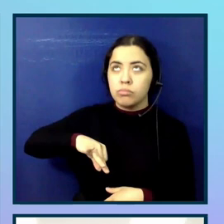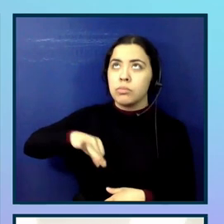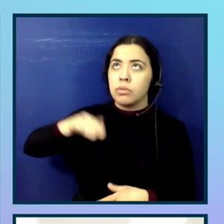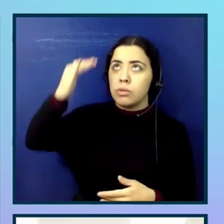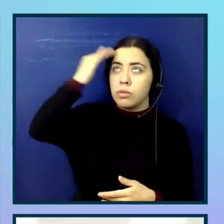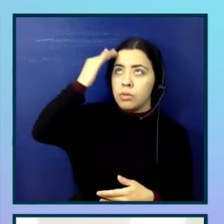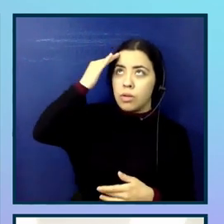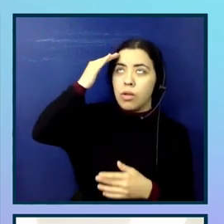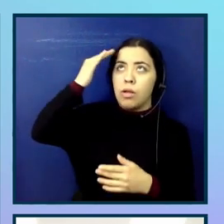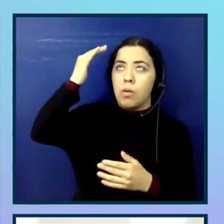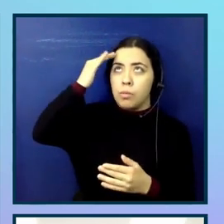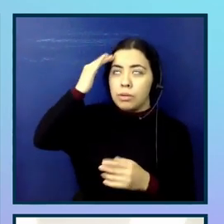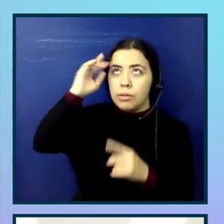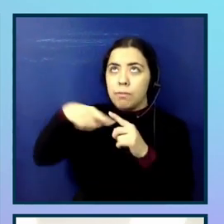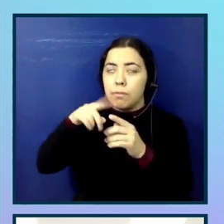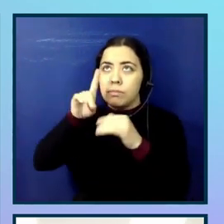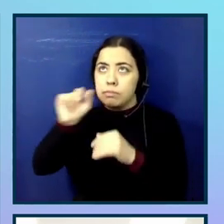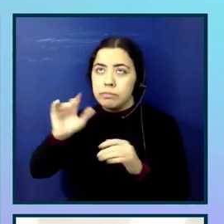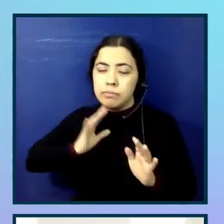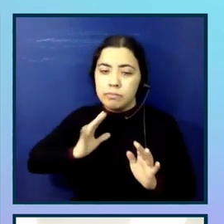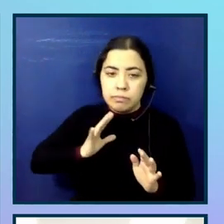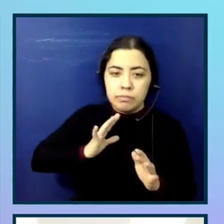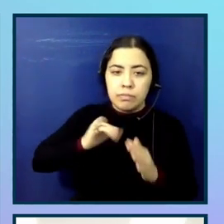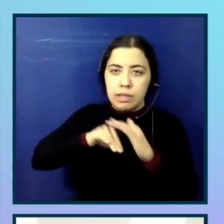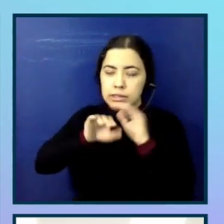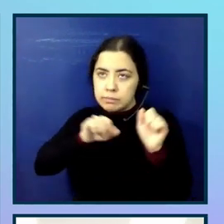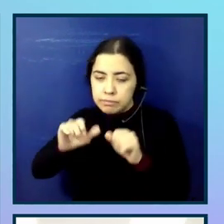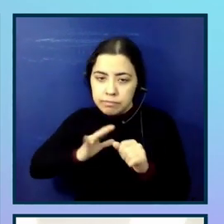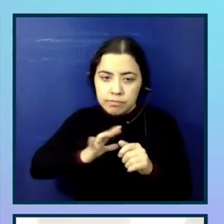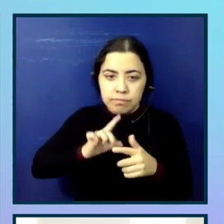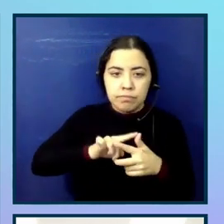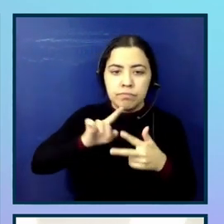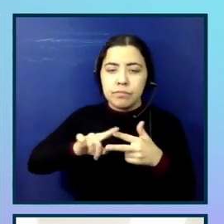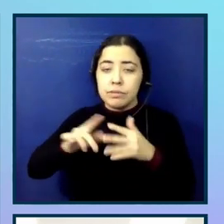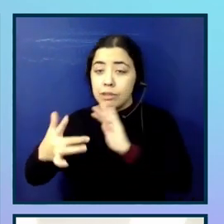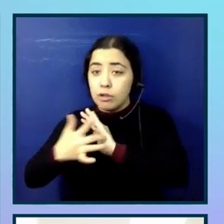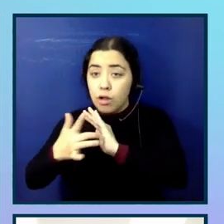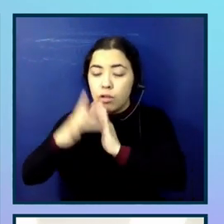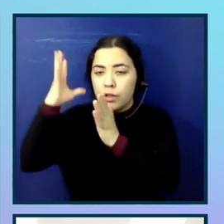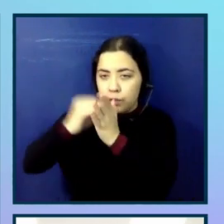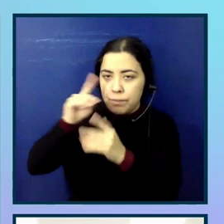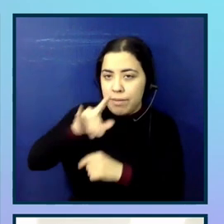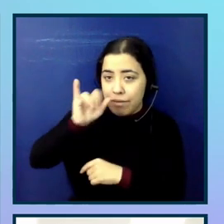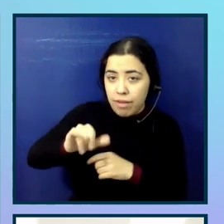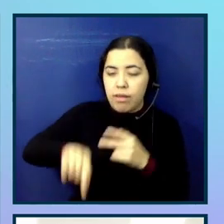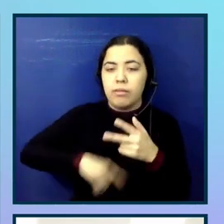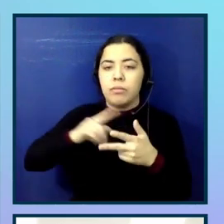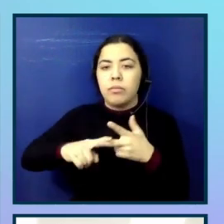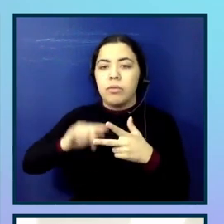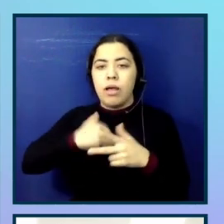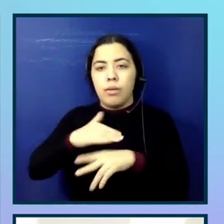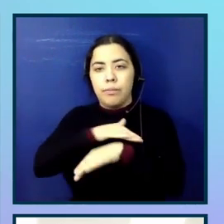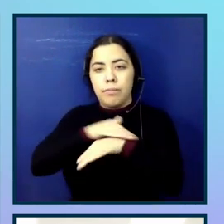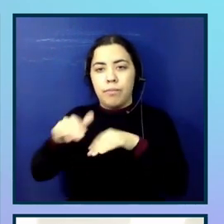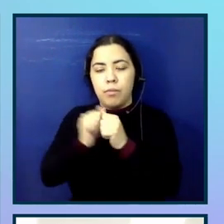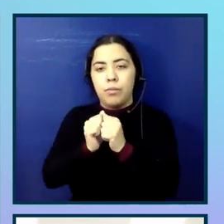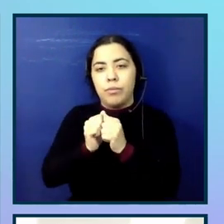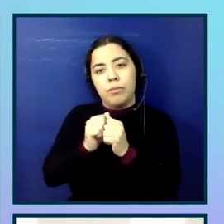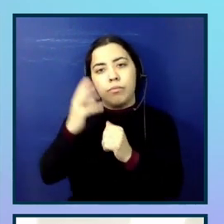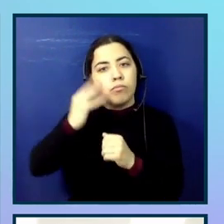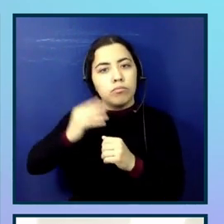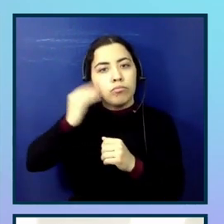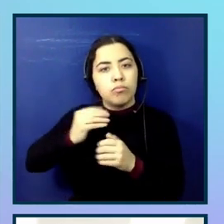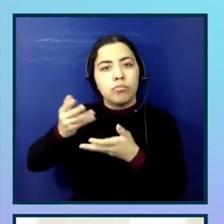that helps improve the quality of life and learn more about our platform and the experience with assistive technologies and simulations.